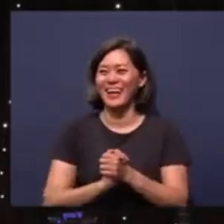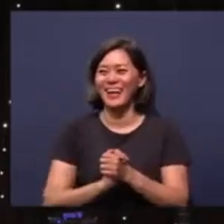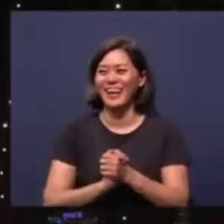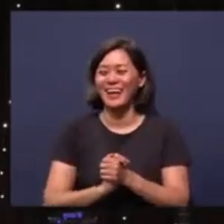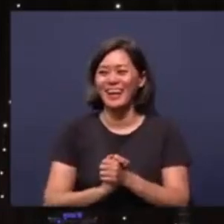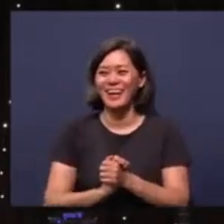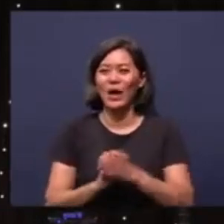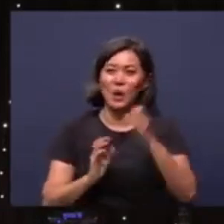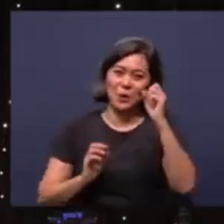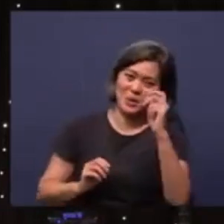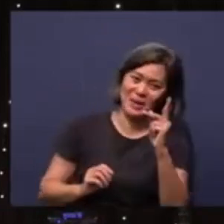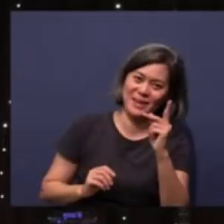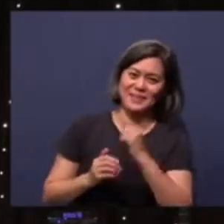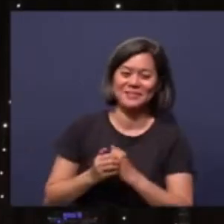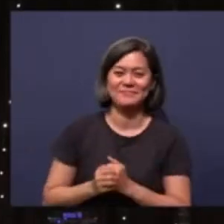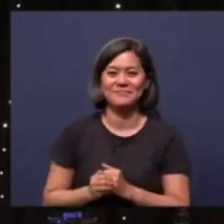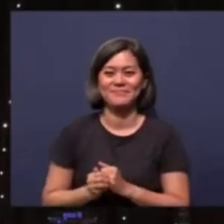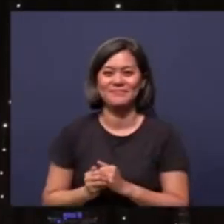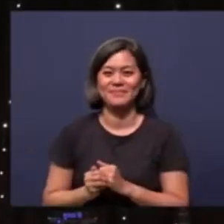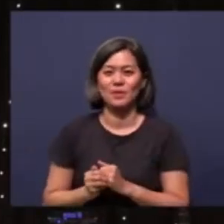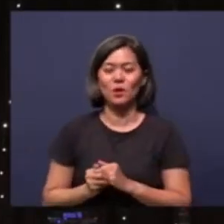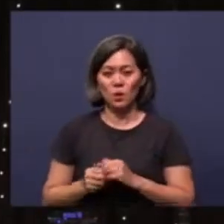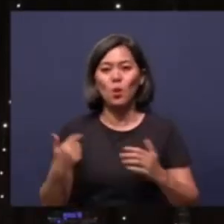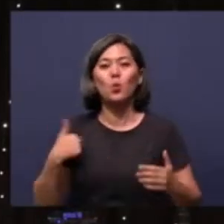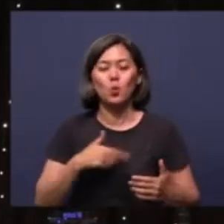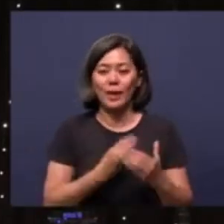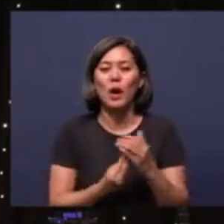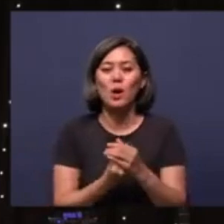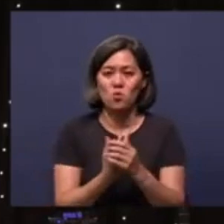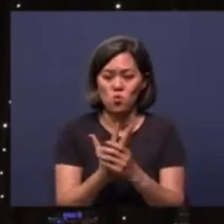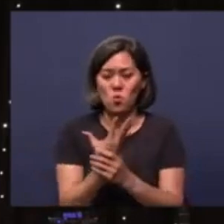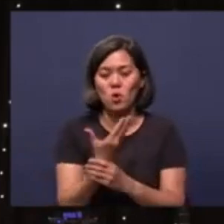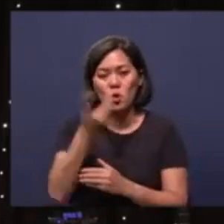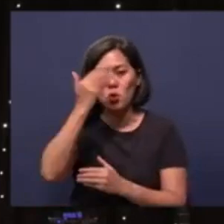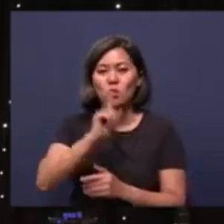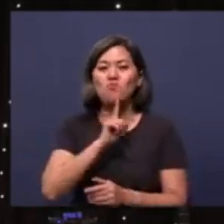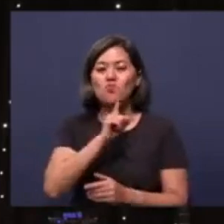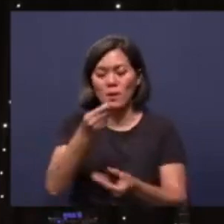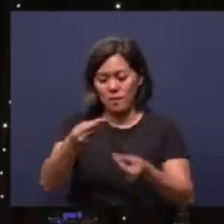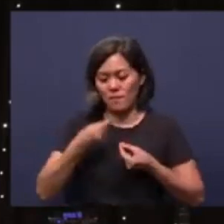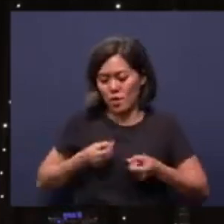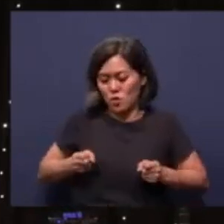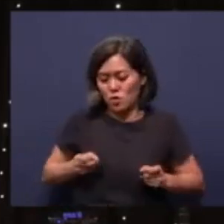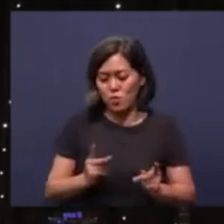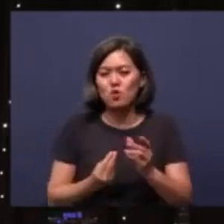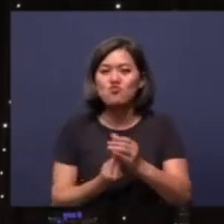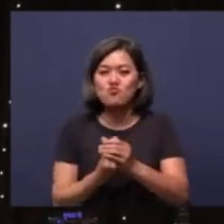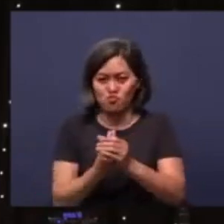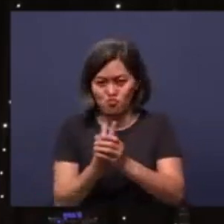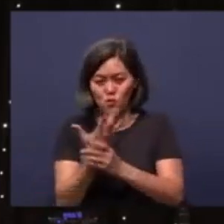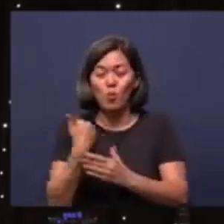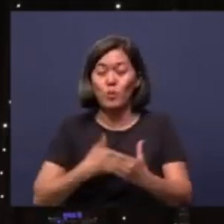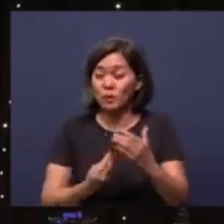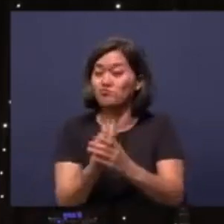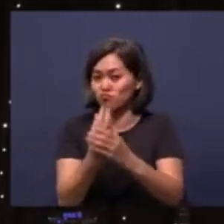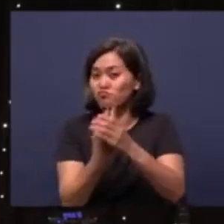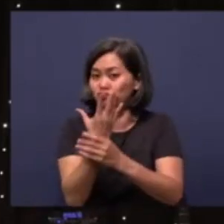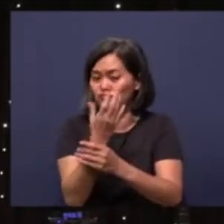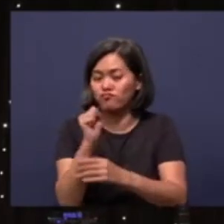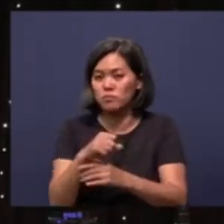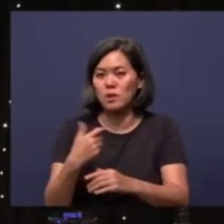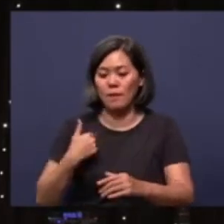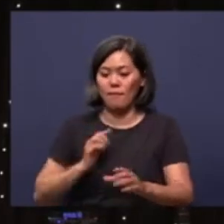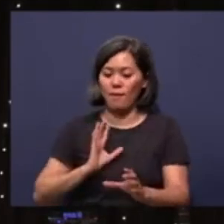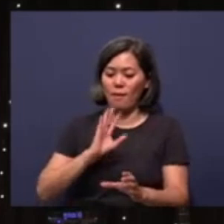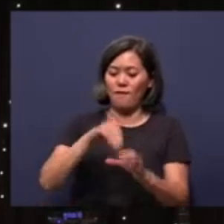Okay. Okay, we are growing. God really gave us opportunity to grow. We are growing. And I'm involved